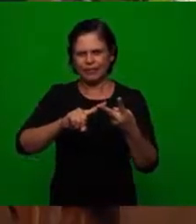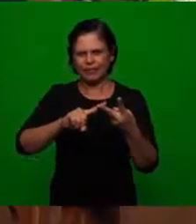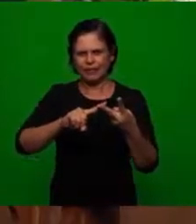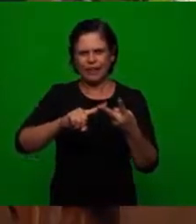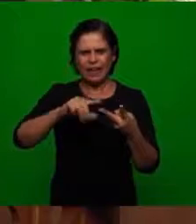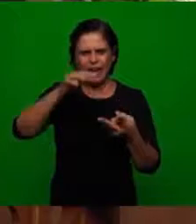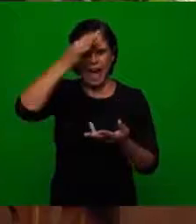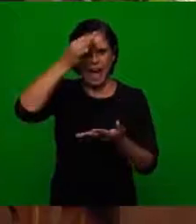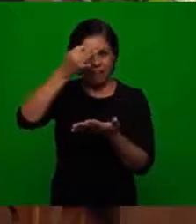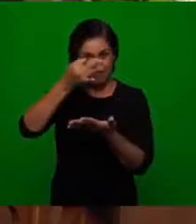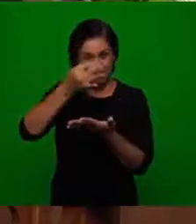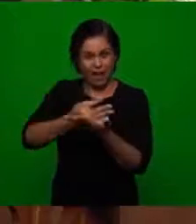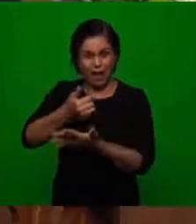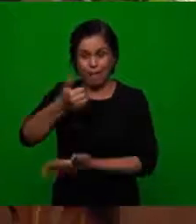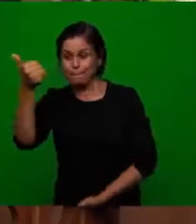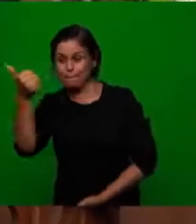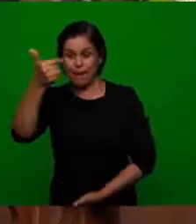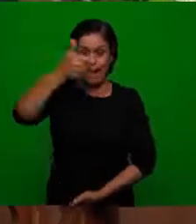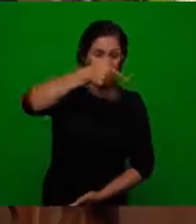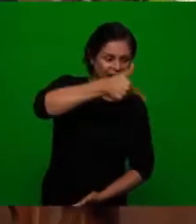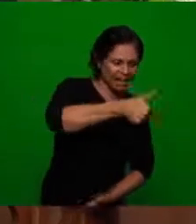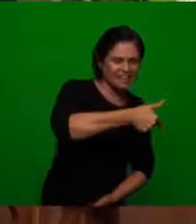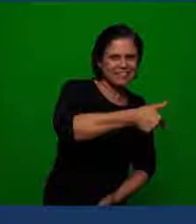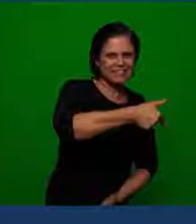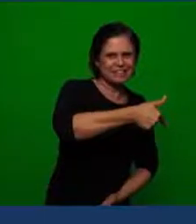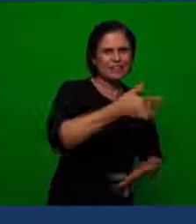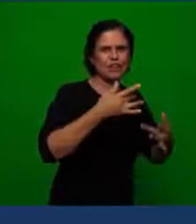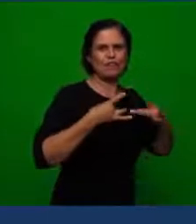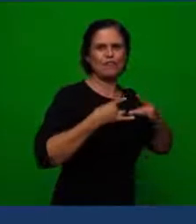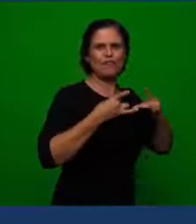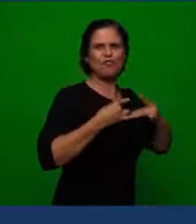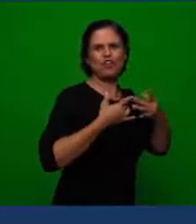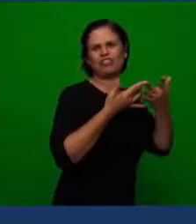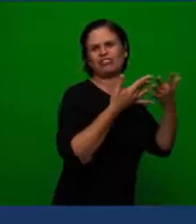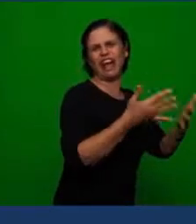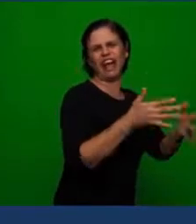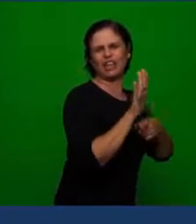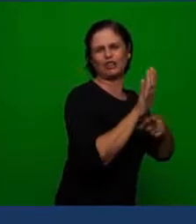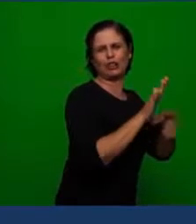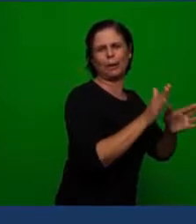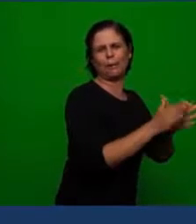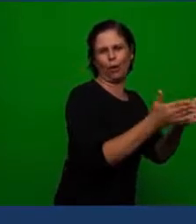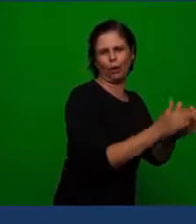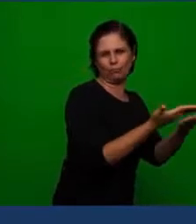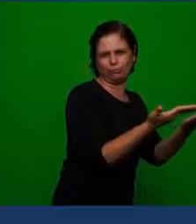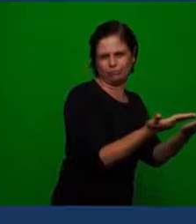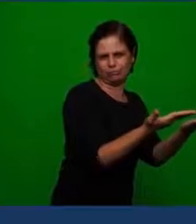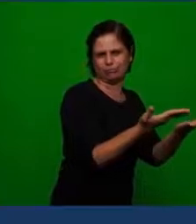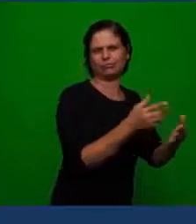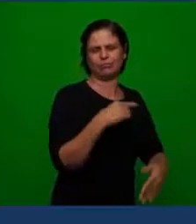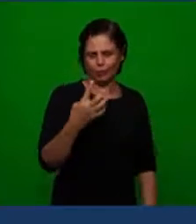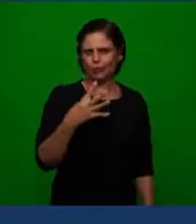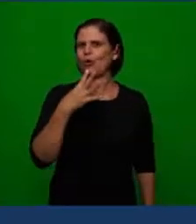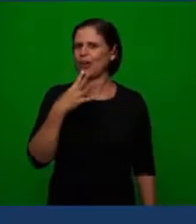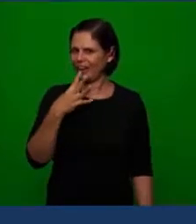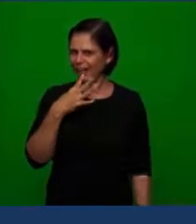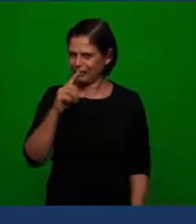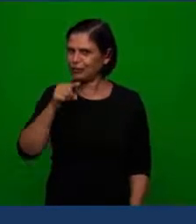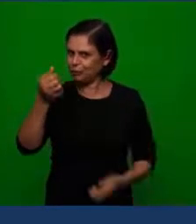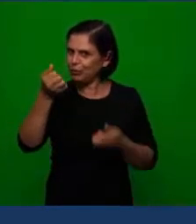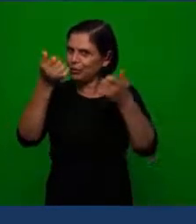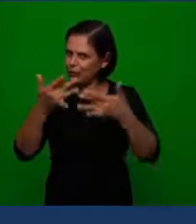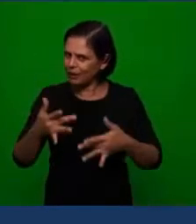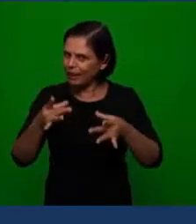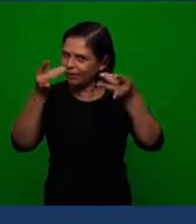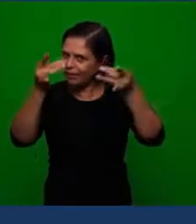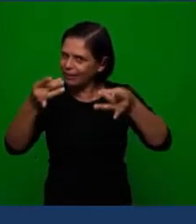the supremacy of faith over works so we understand clearly this